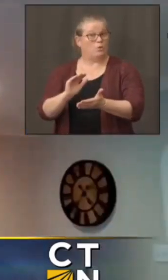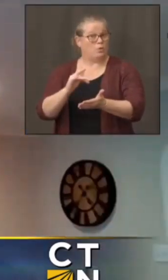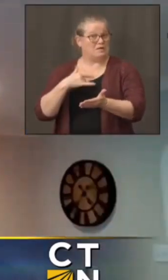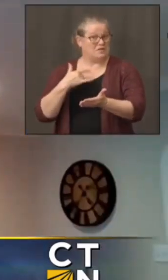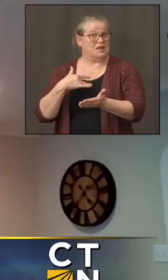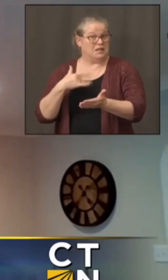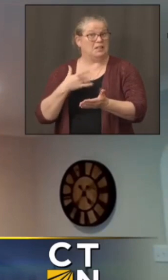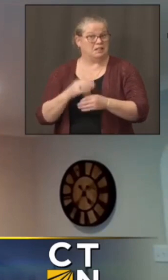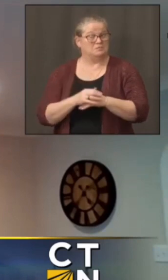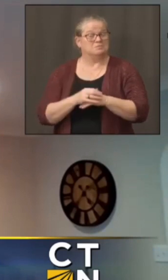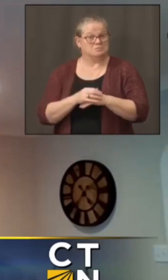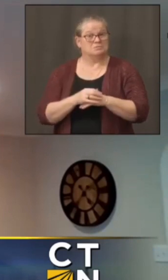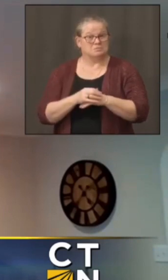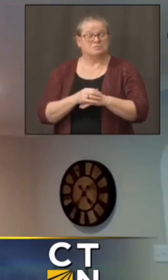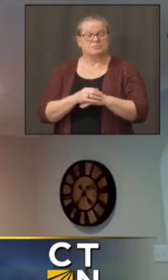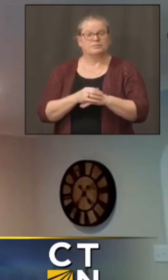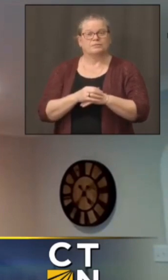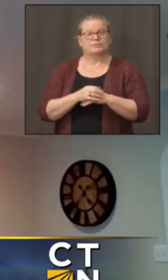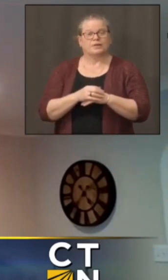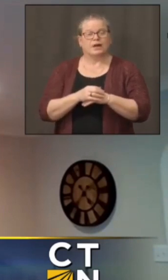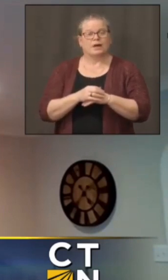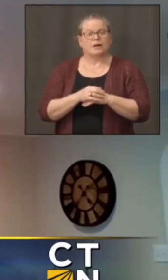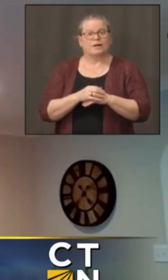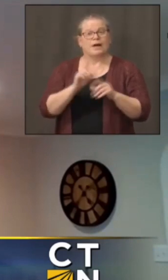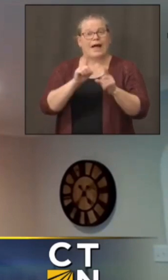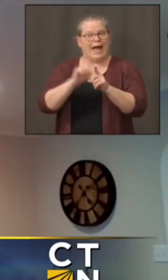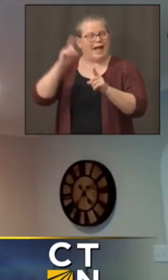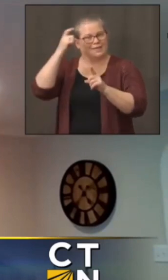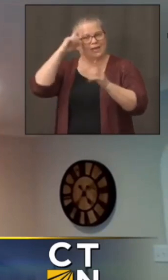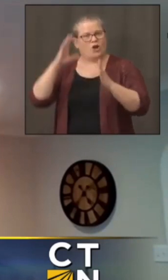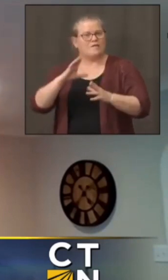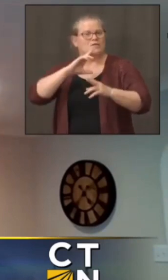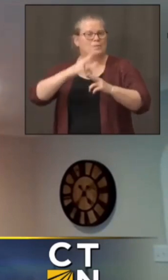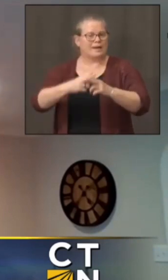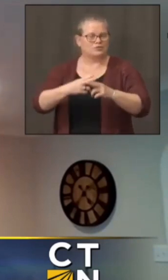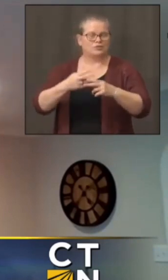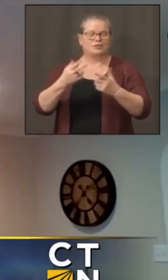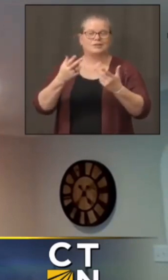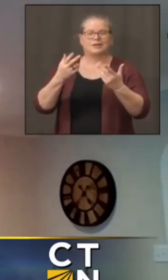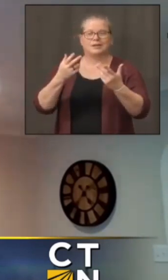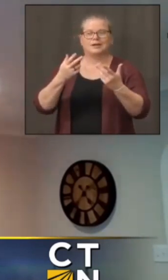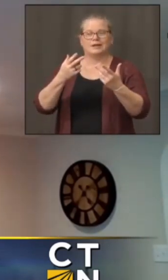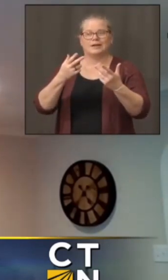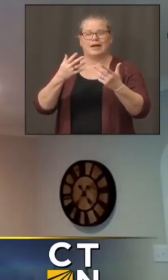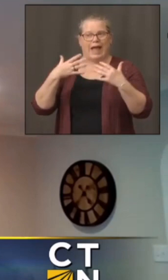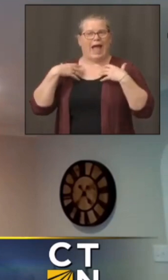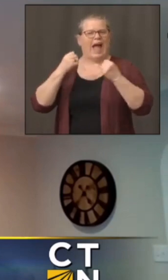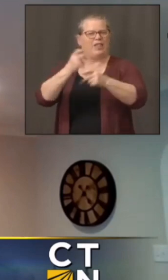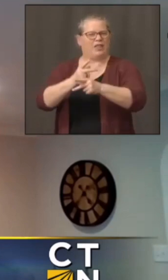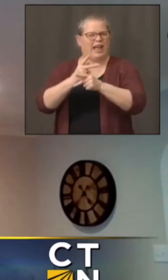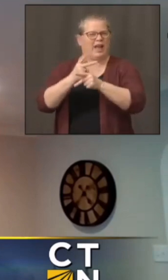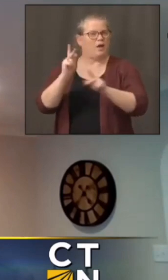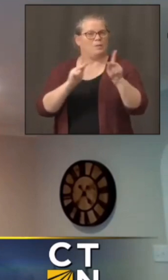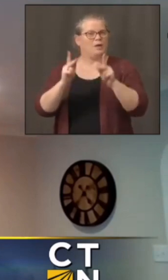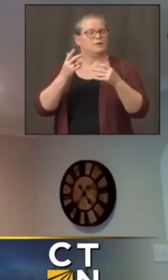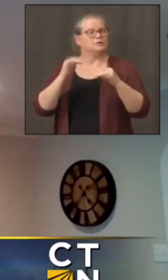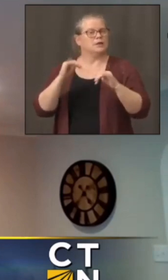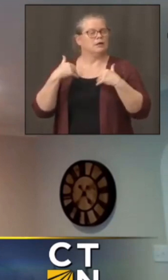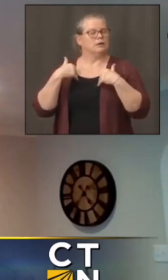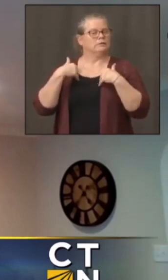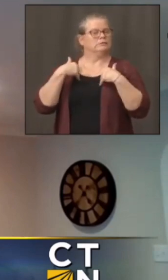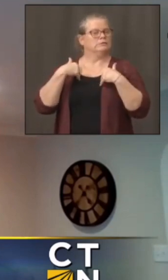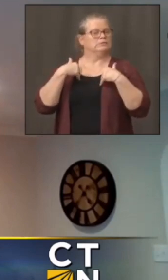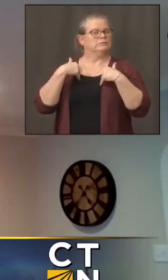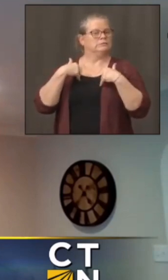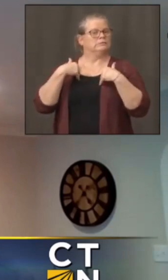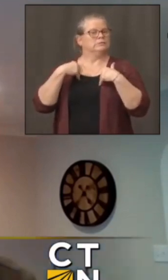Hospitals, as the governor alluded to, health care utilization is still somewhat down, although it's rebounded back from where we